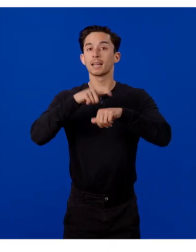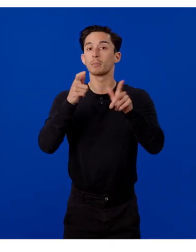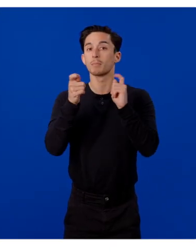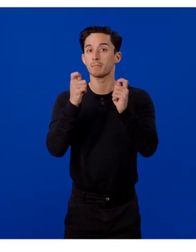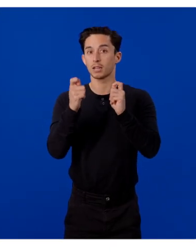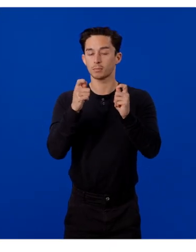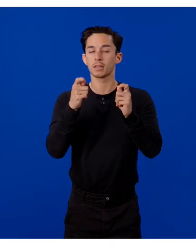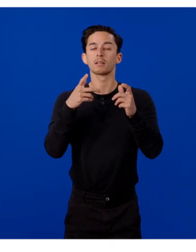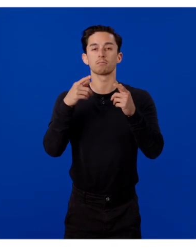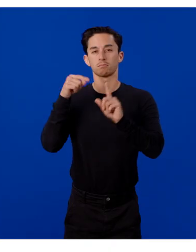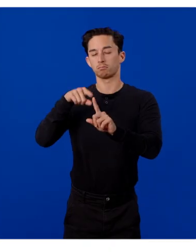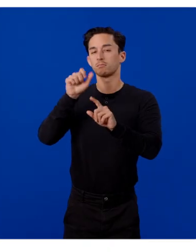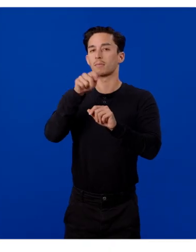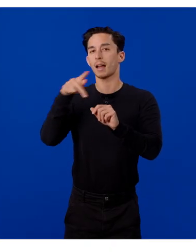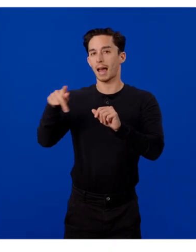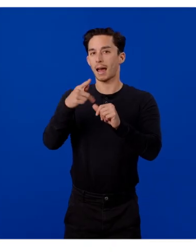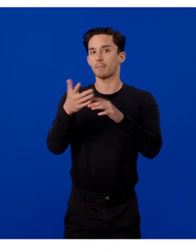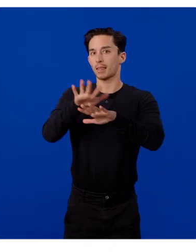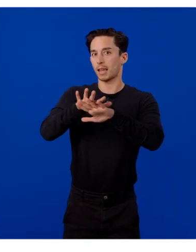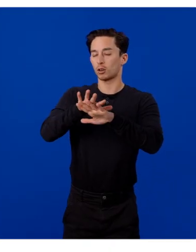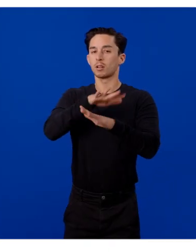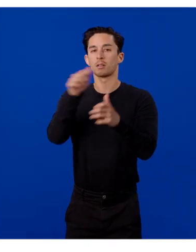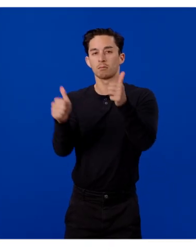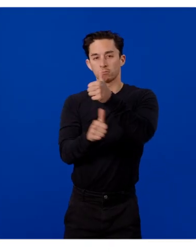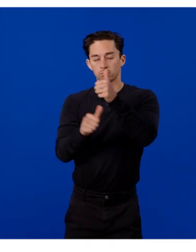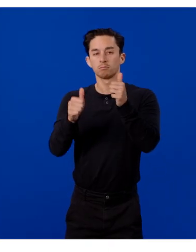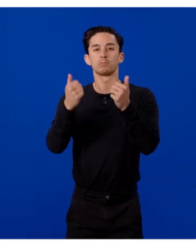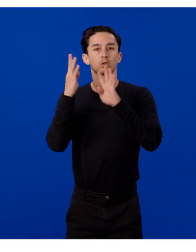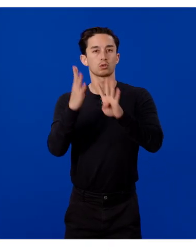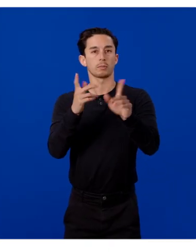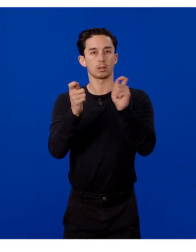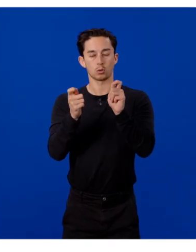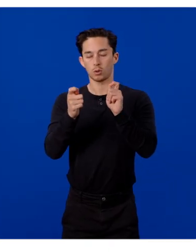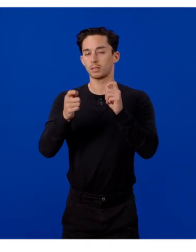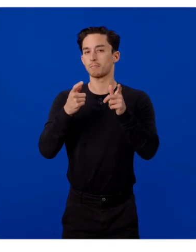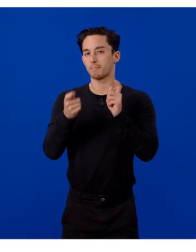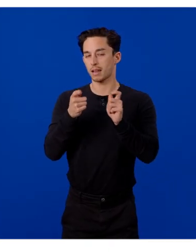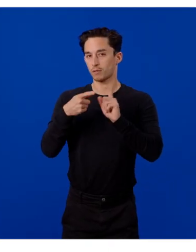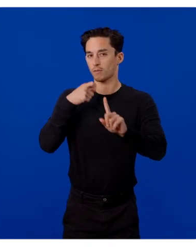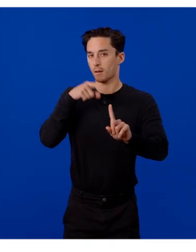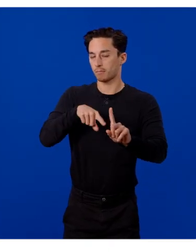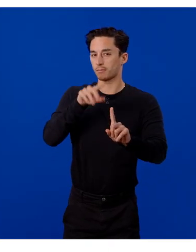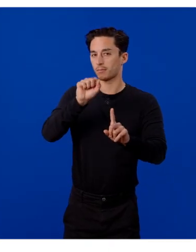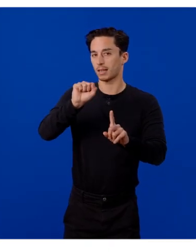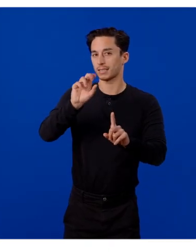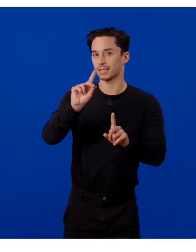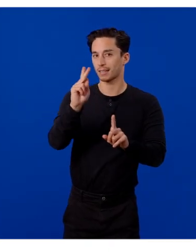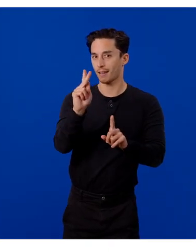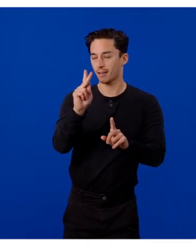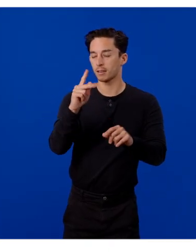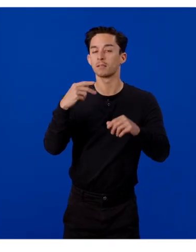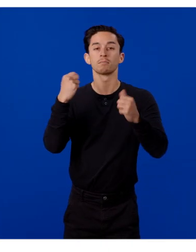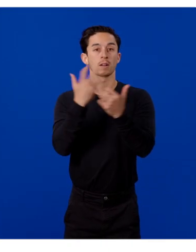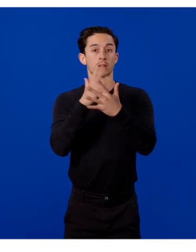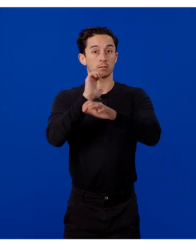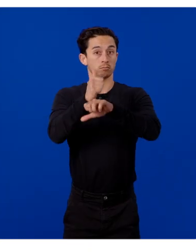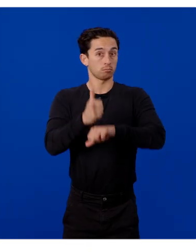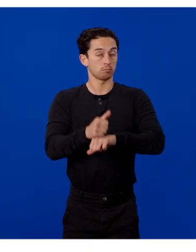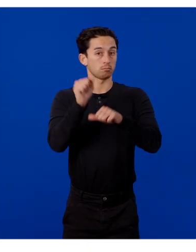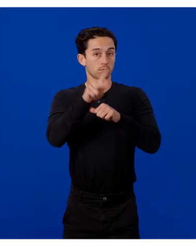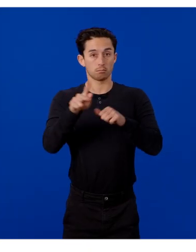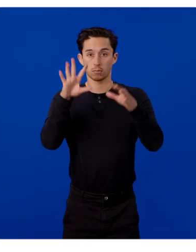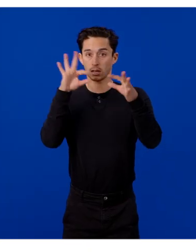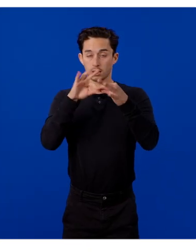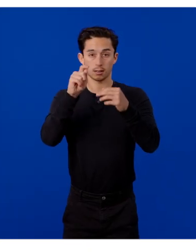handled by the application layer while the underlying streaming control is managed by the SDK. With everything in place, the app can now connect to